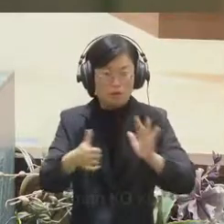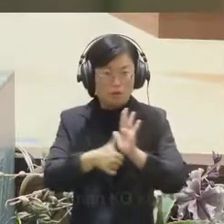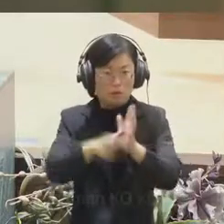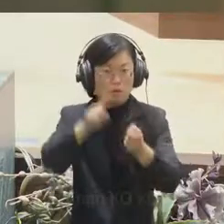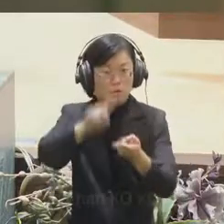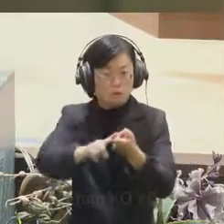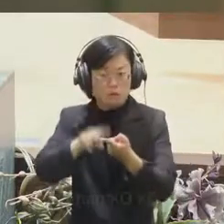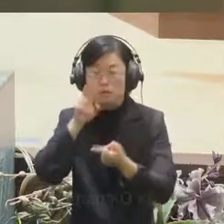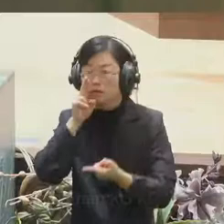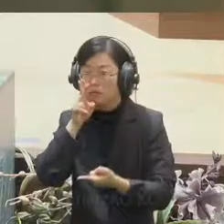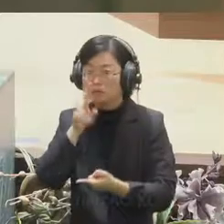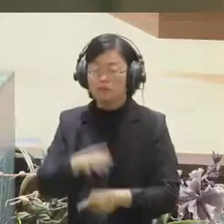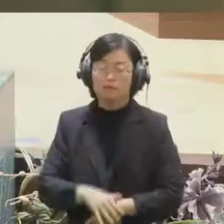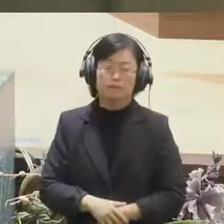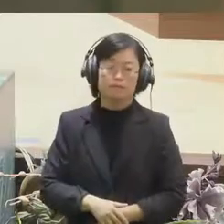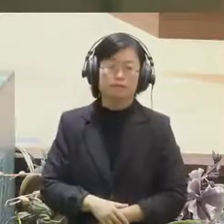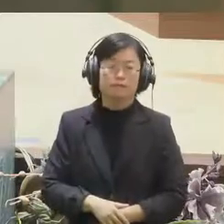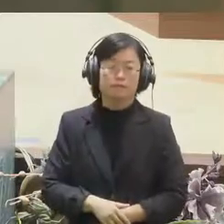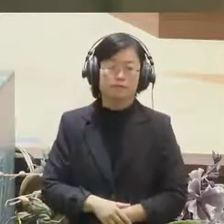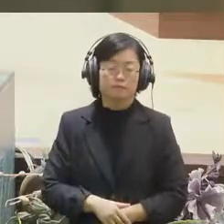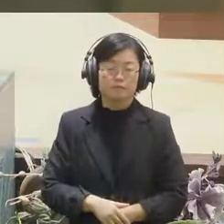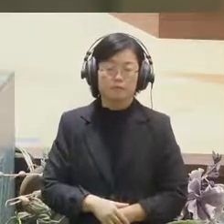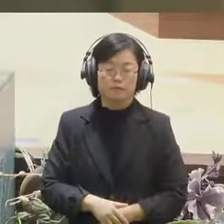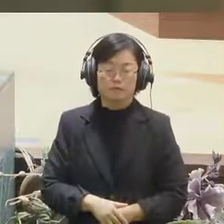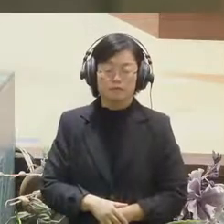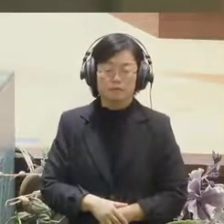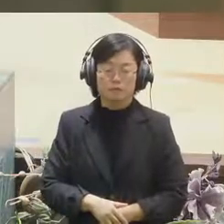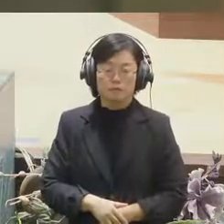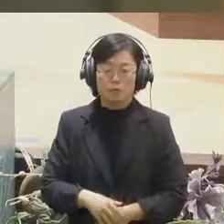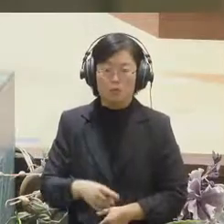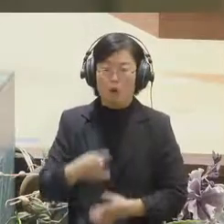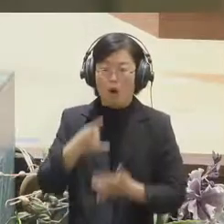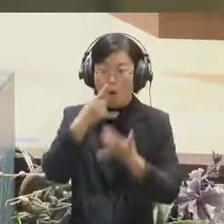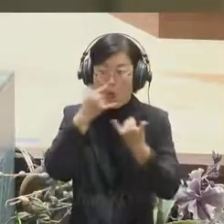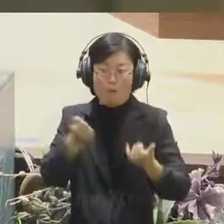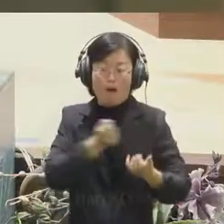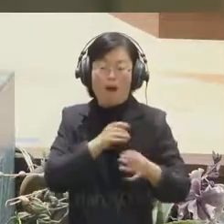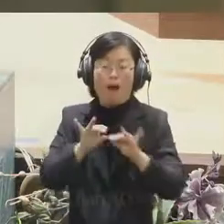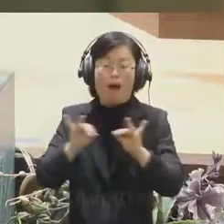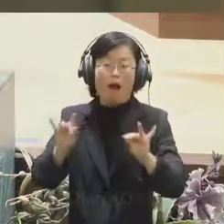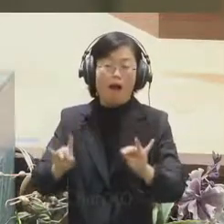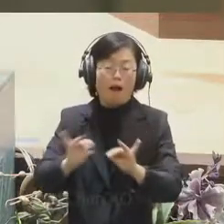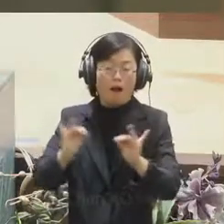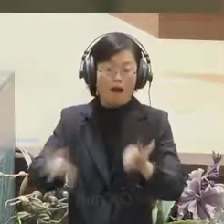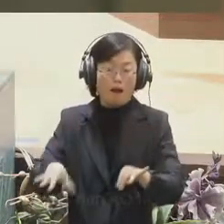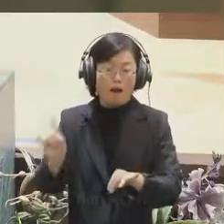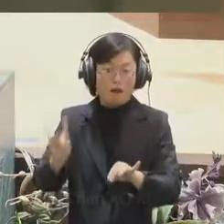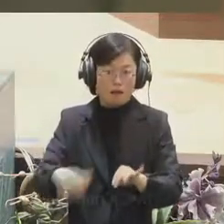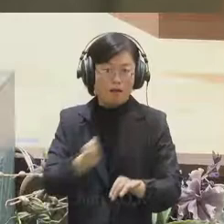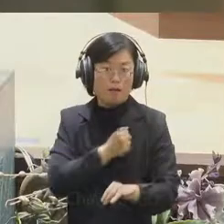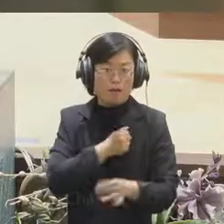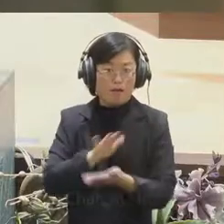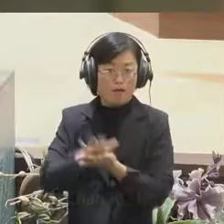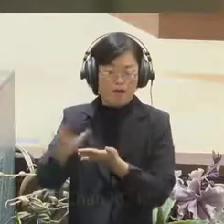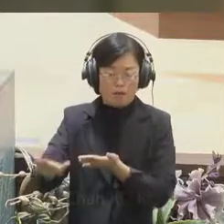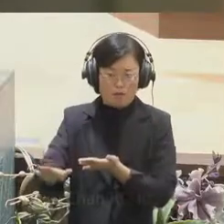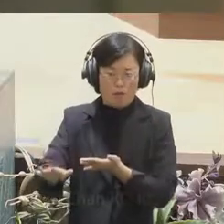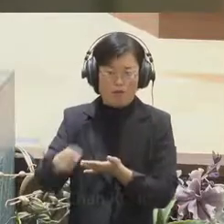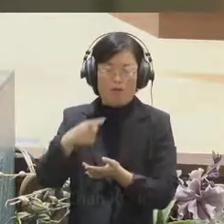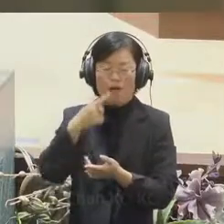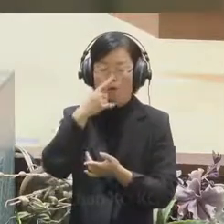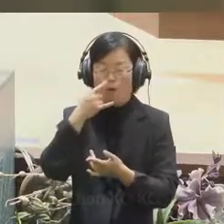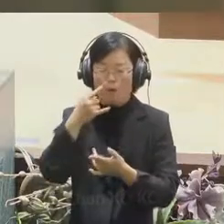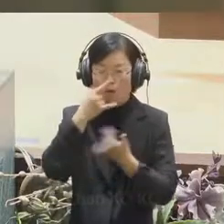Since we know the location and we can add the extra information like the latitude, longitude